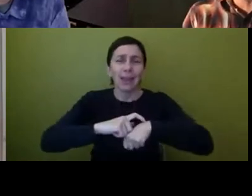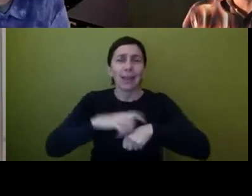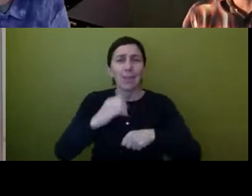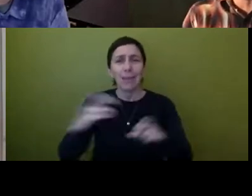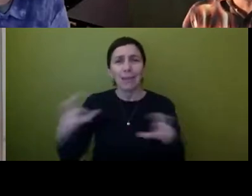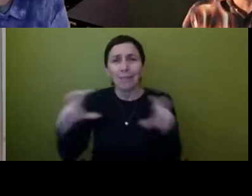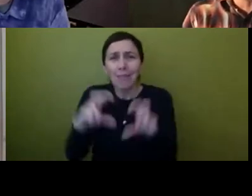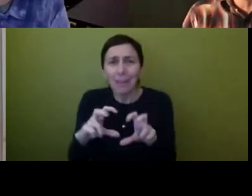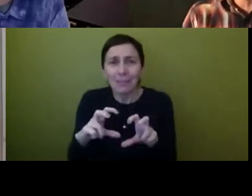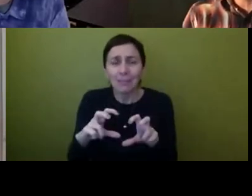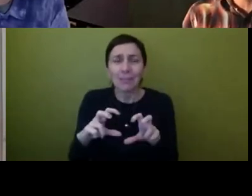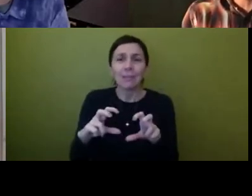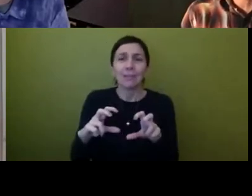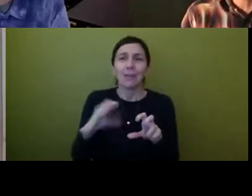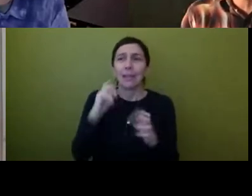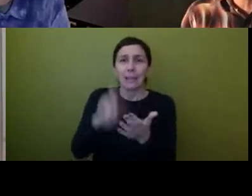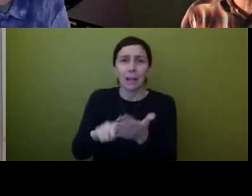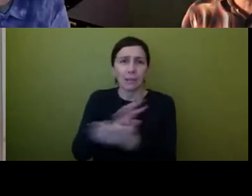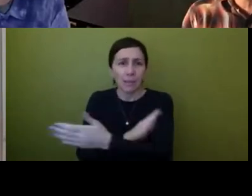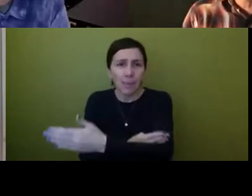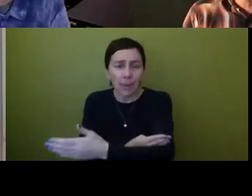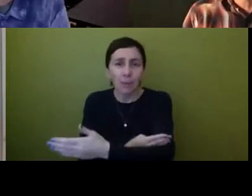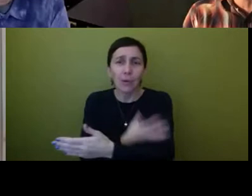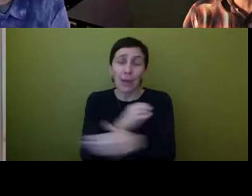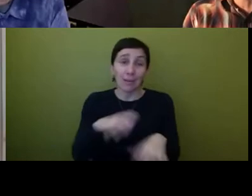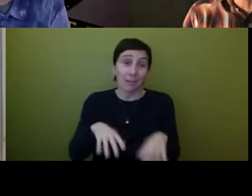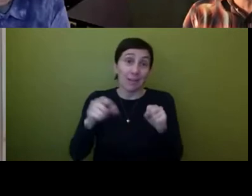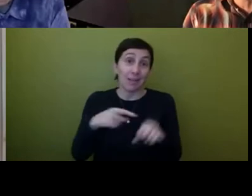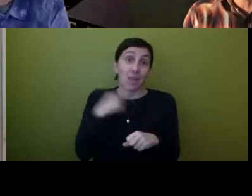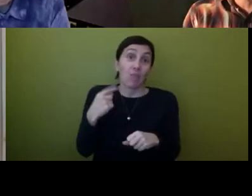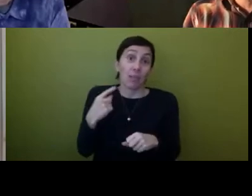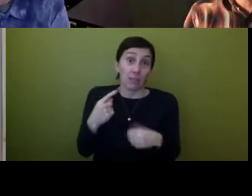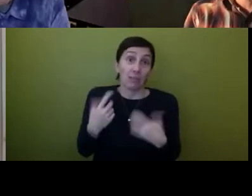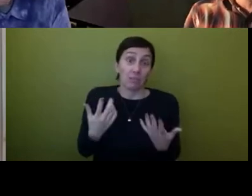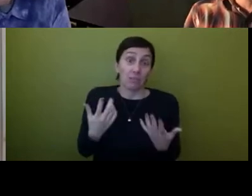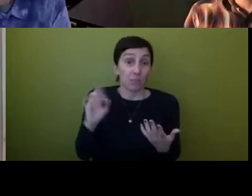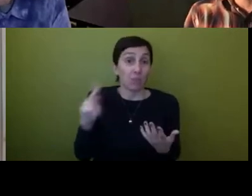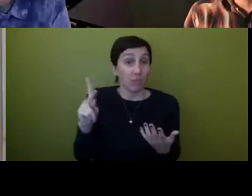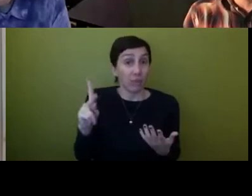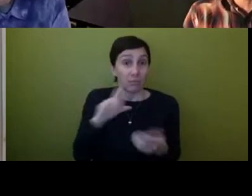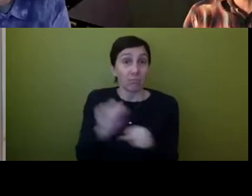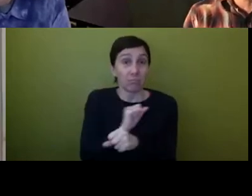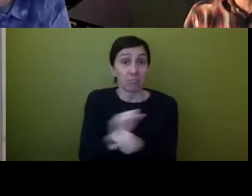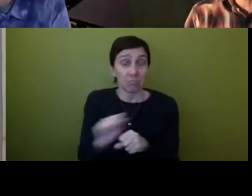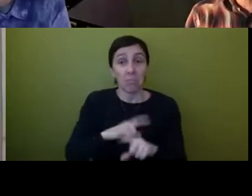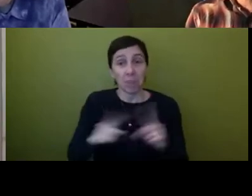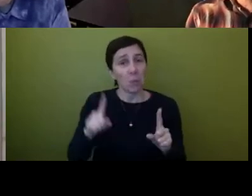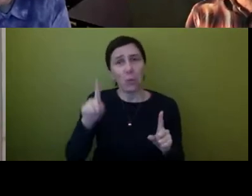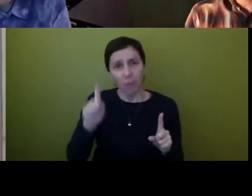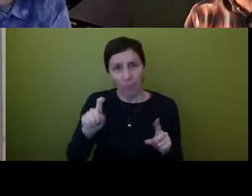and um and you put yourself at risk uh to be completely real um but but it has to be done